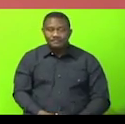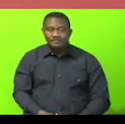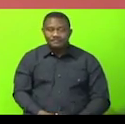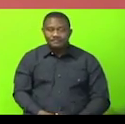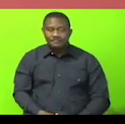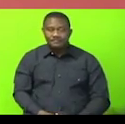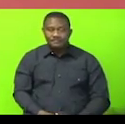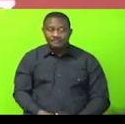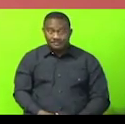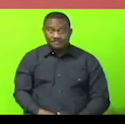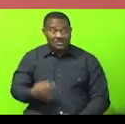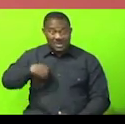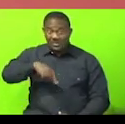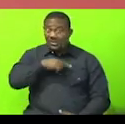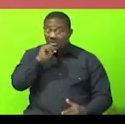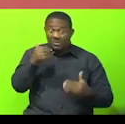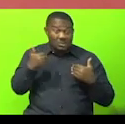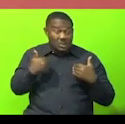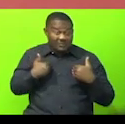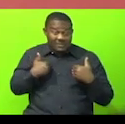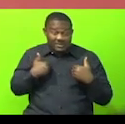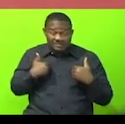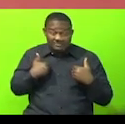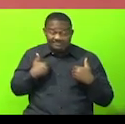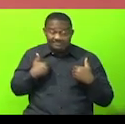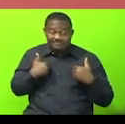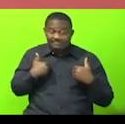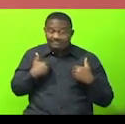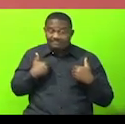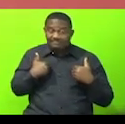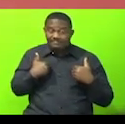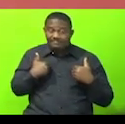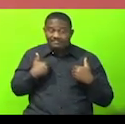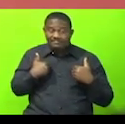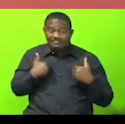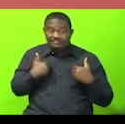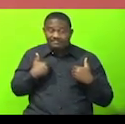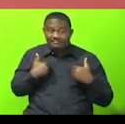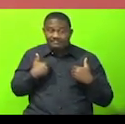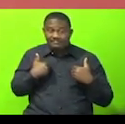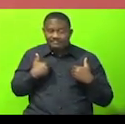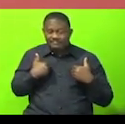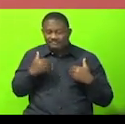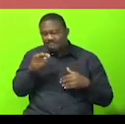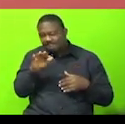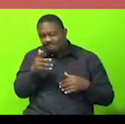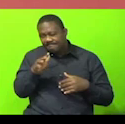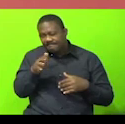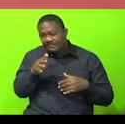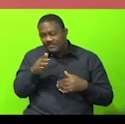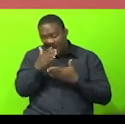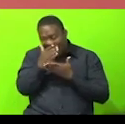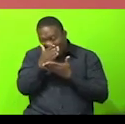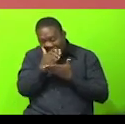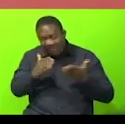we don't have at least half of